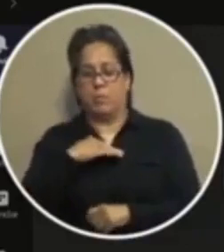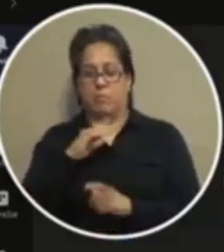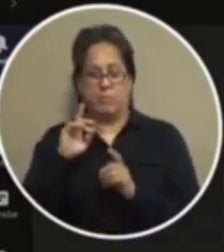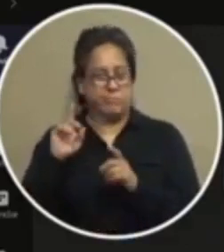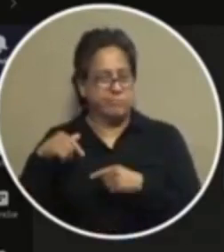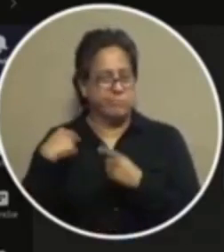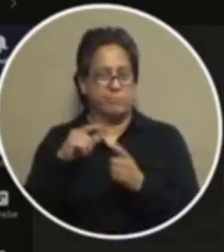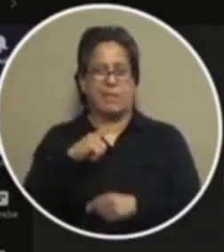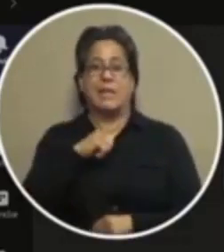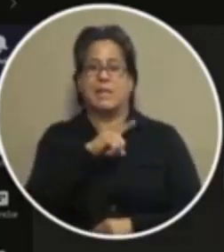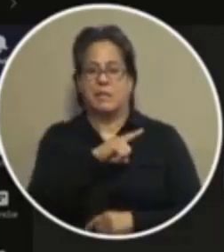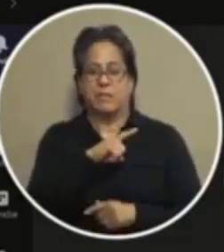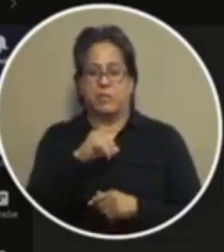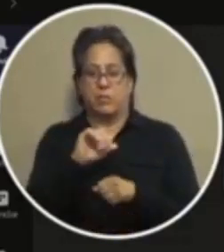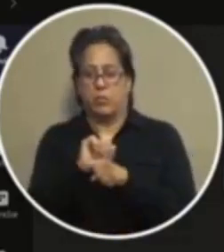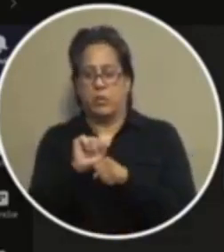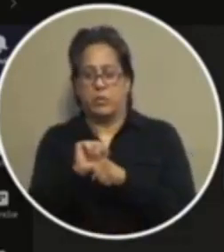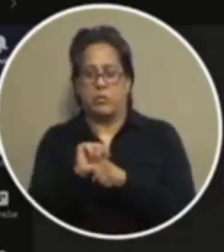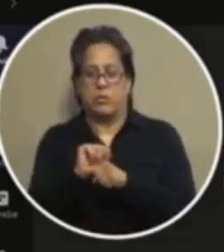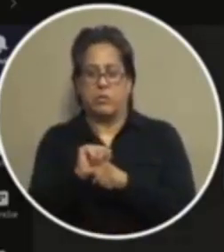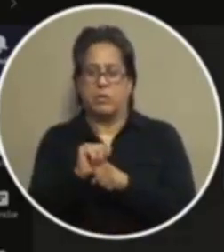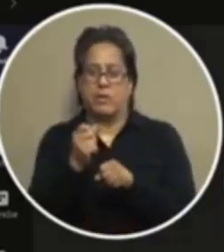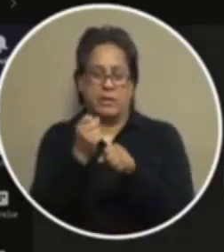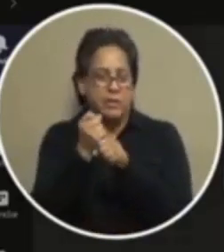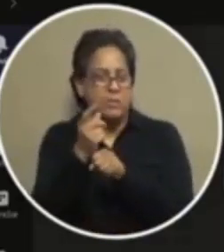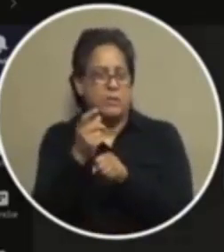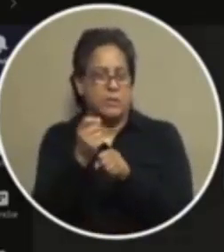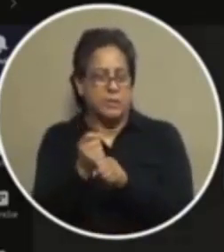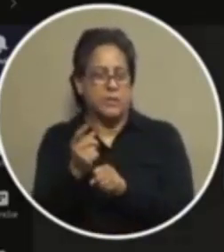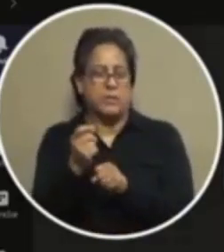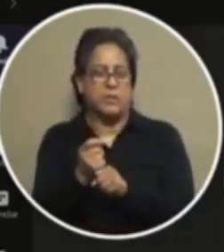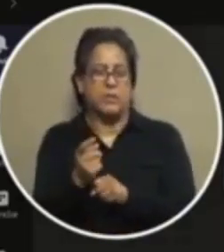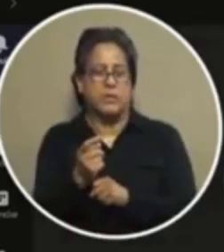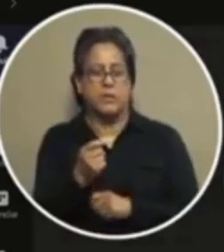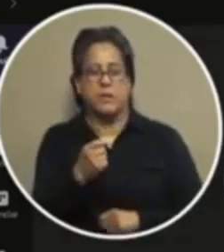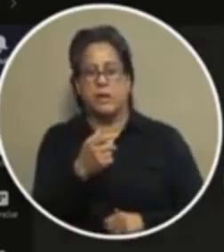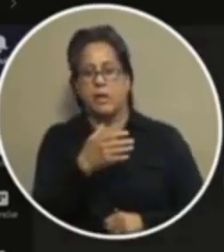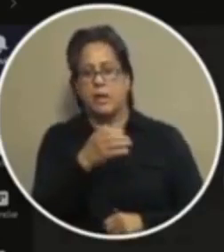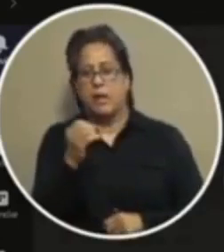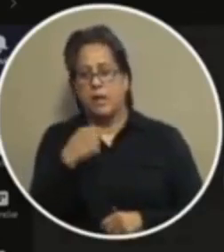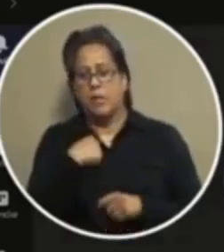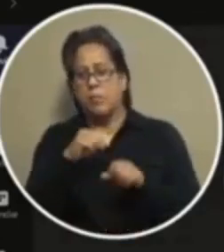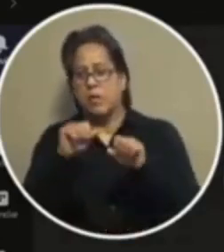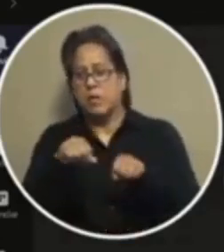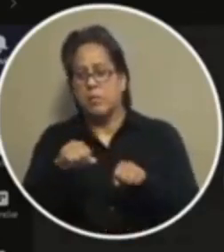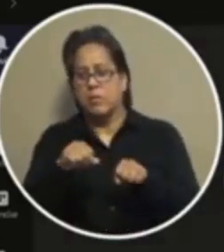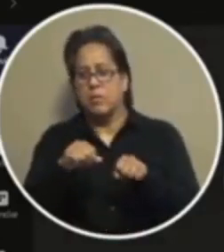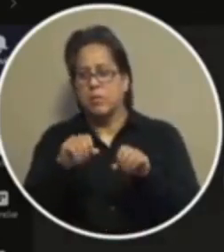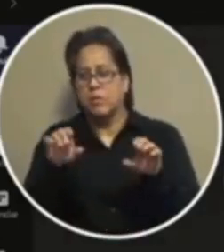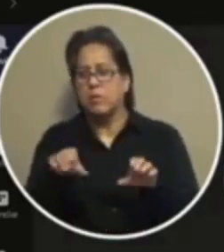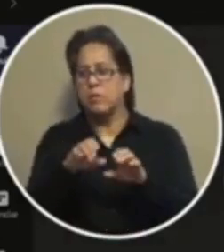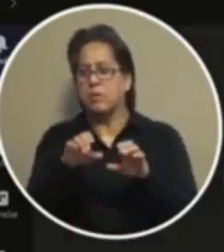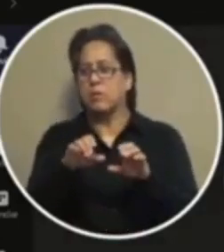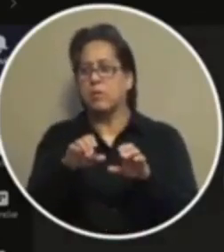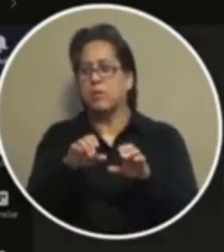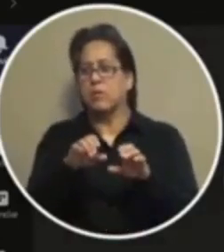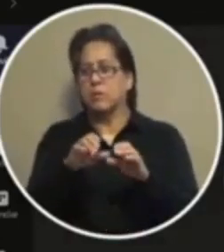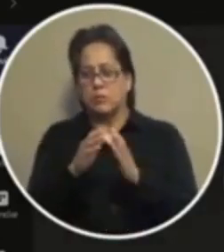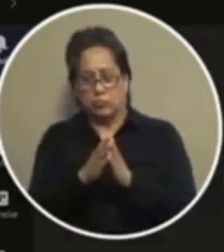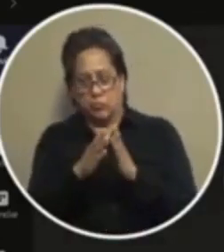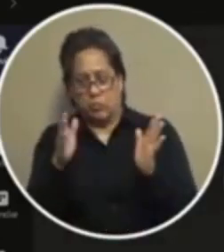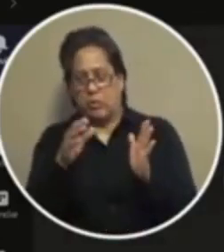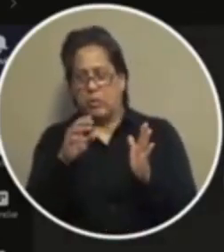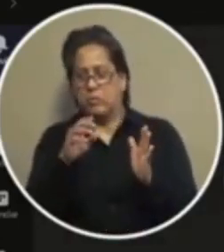career every single year and have been able to get broad measures